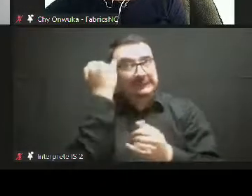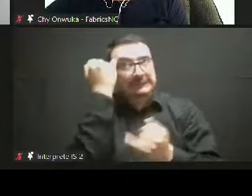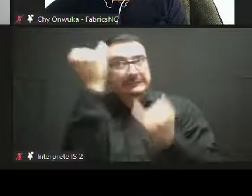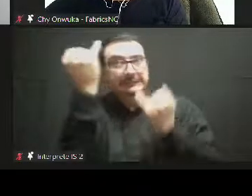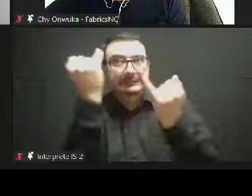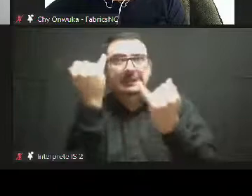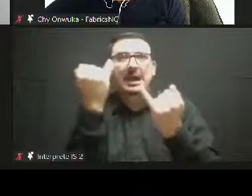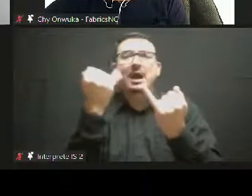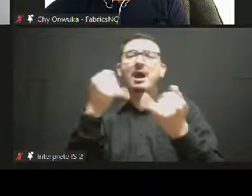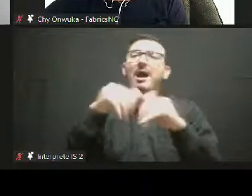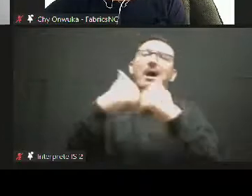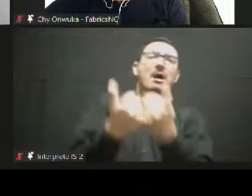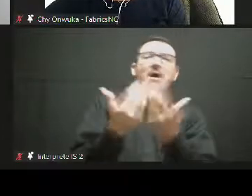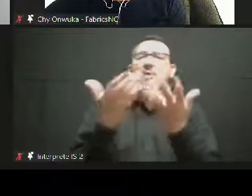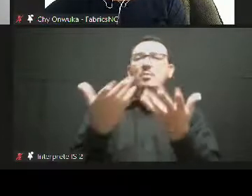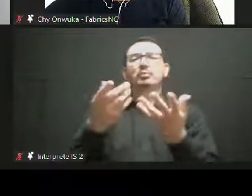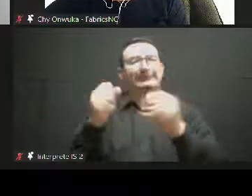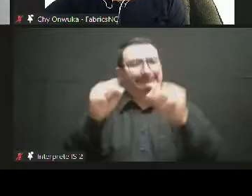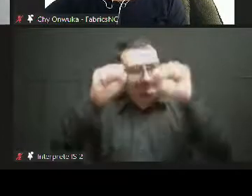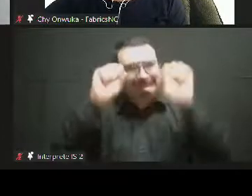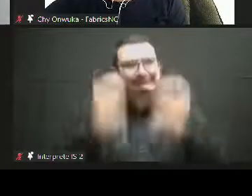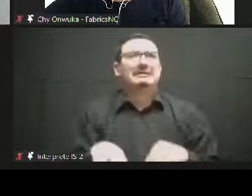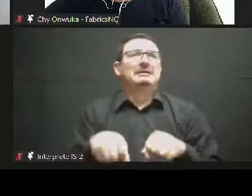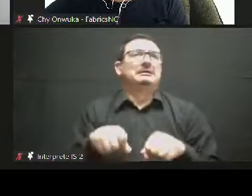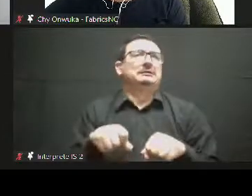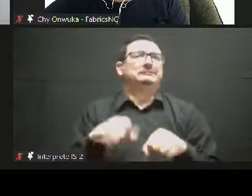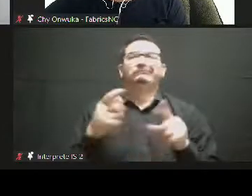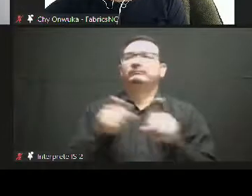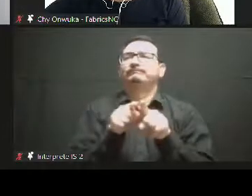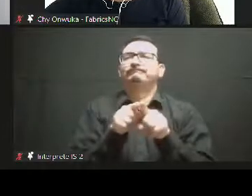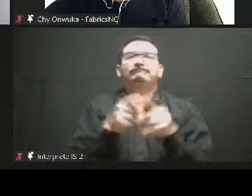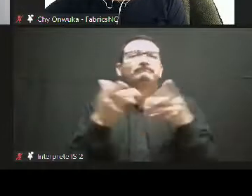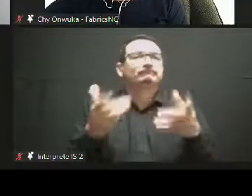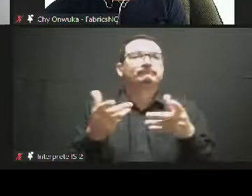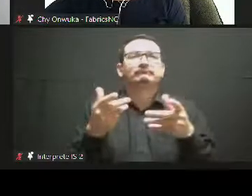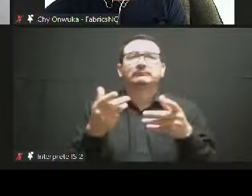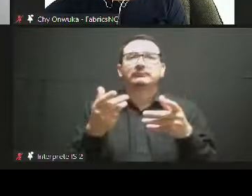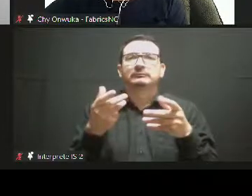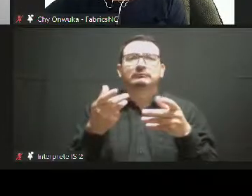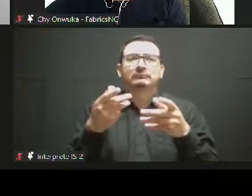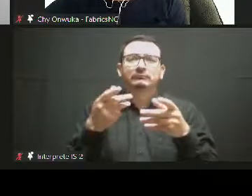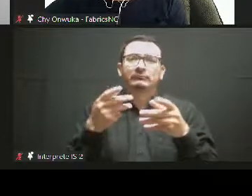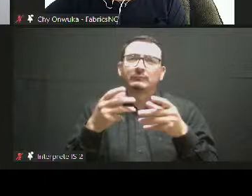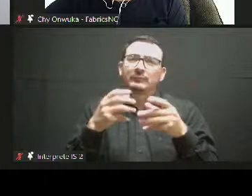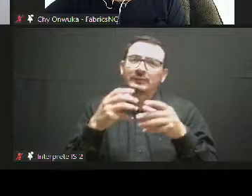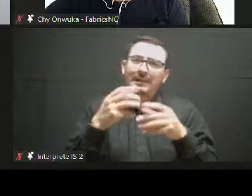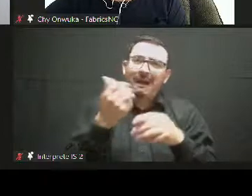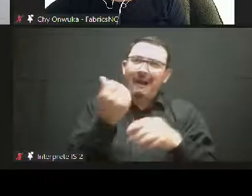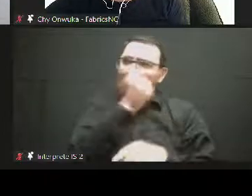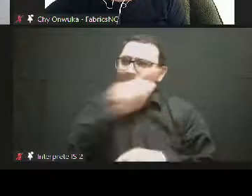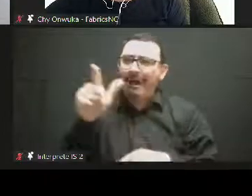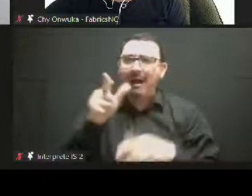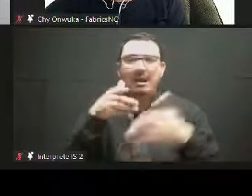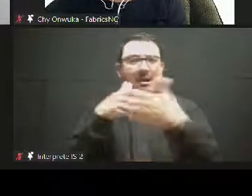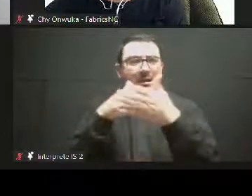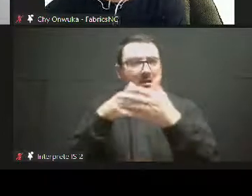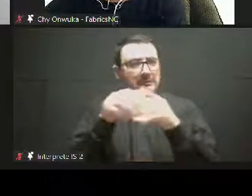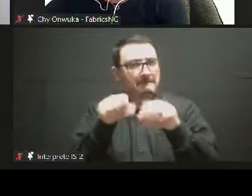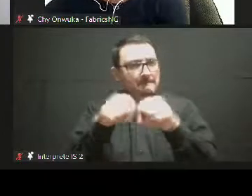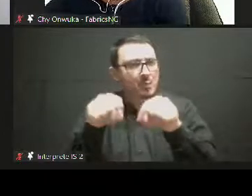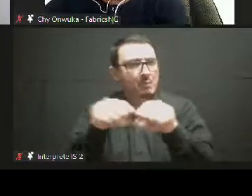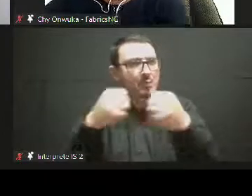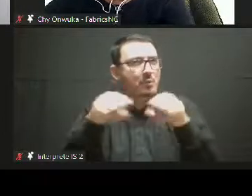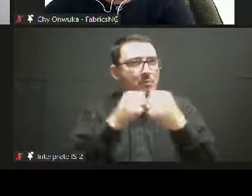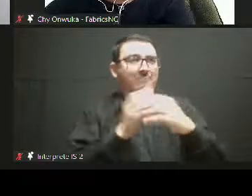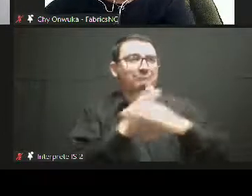of the digital opportunities within this era. Thank you very much. No, no, no. Thank you, Maureen. And